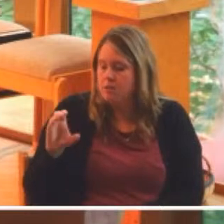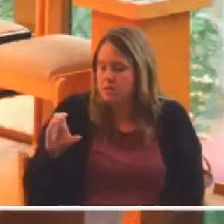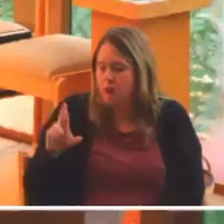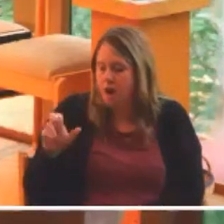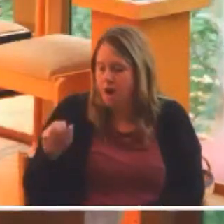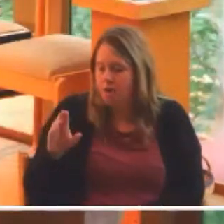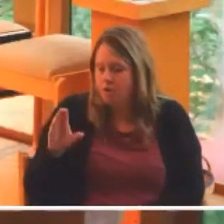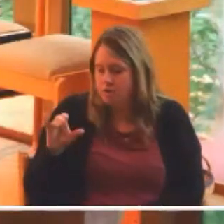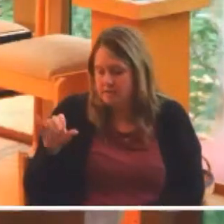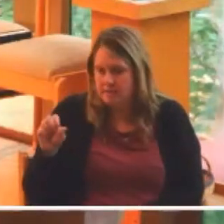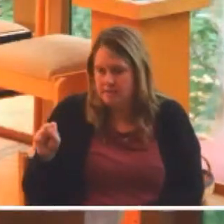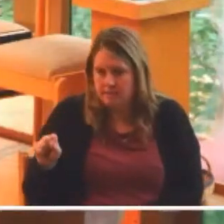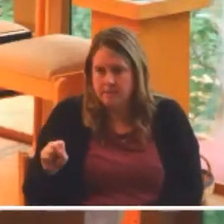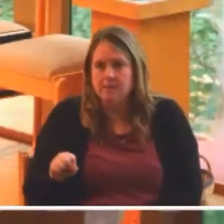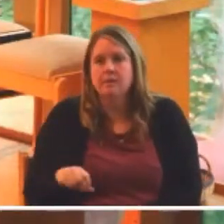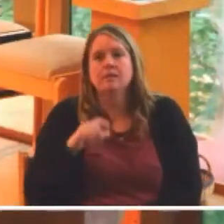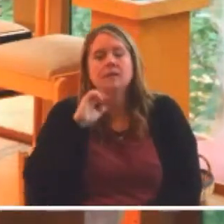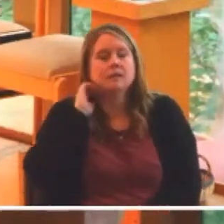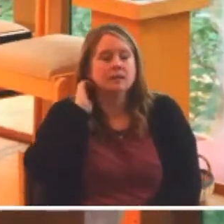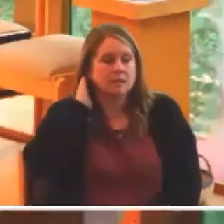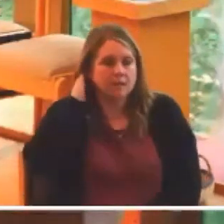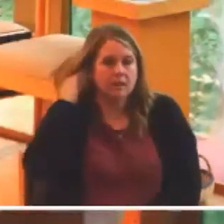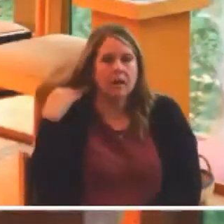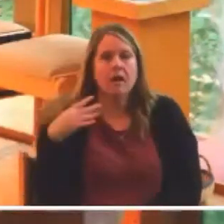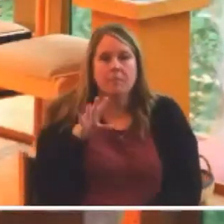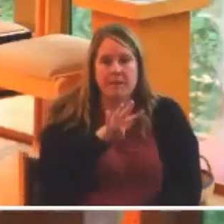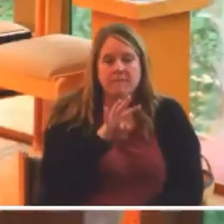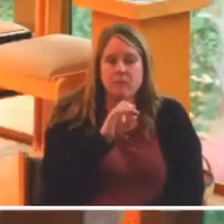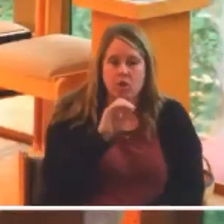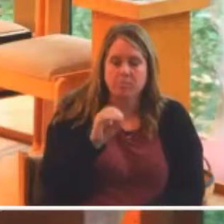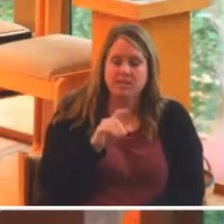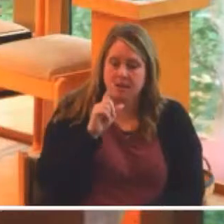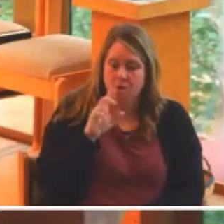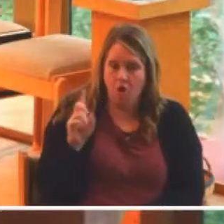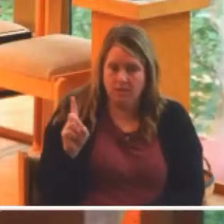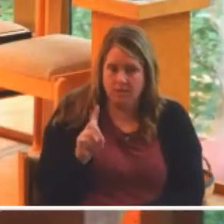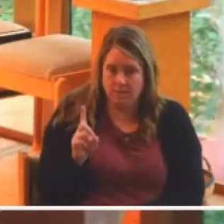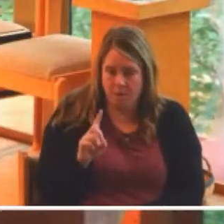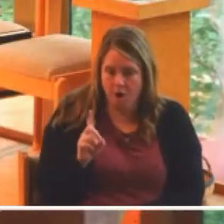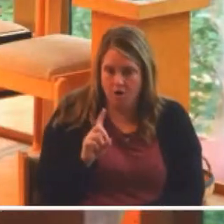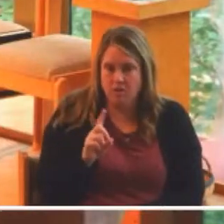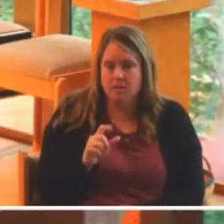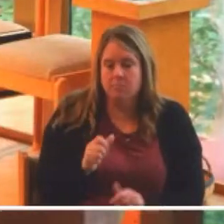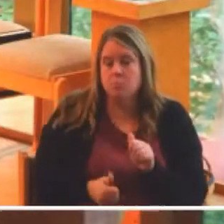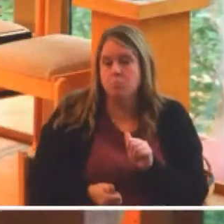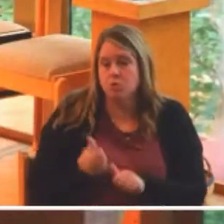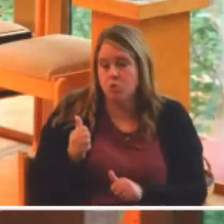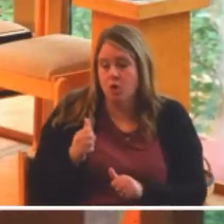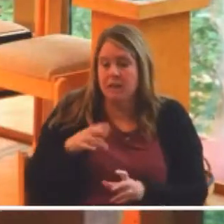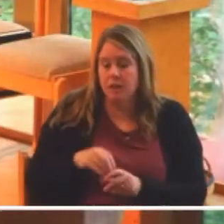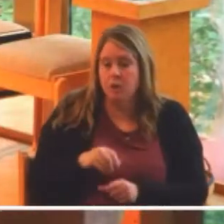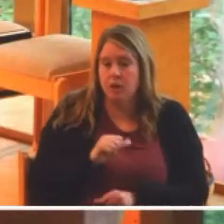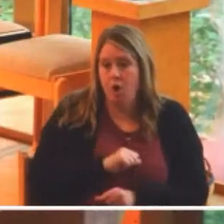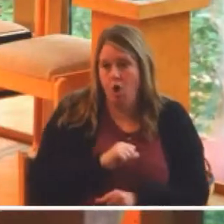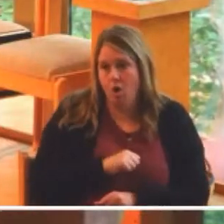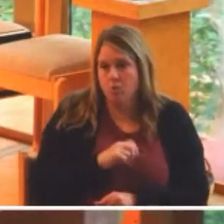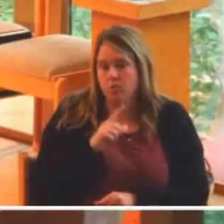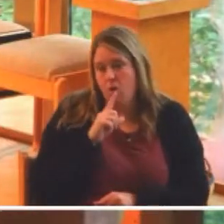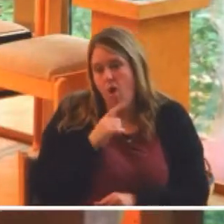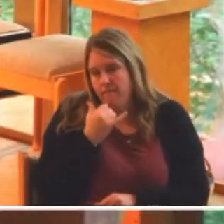world's 40 percent of countries that are democracies, the vast majority, including our own, are considered to be flawed.